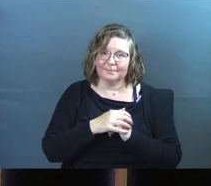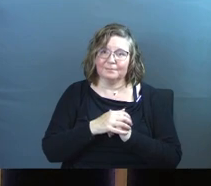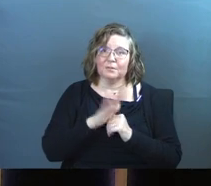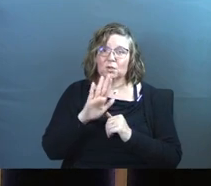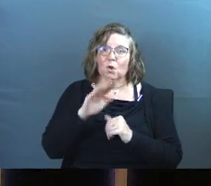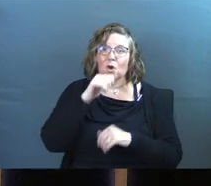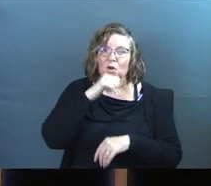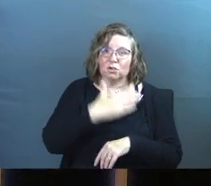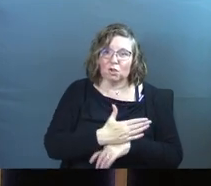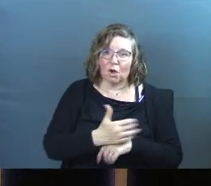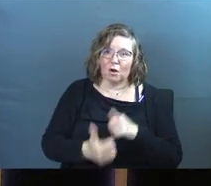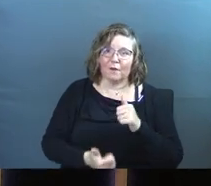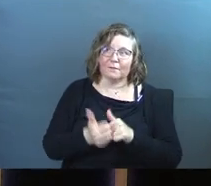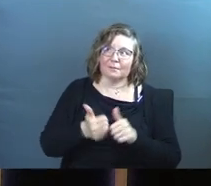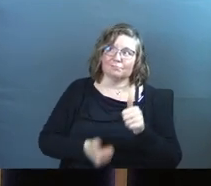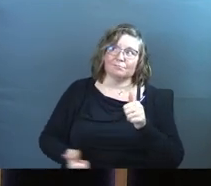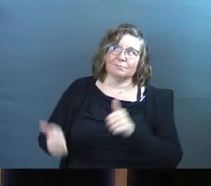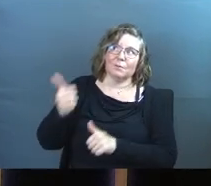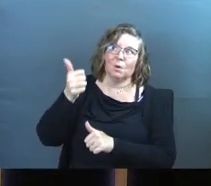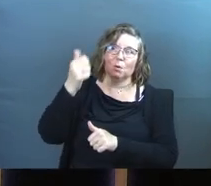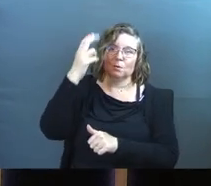You're a daughter of the Most High God.